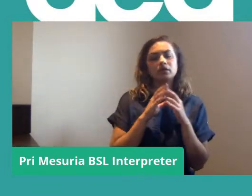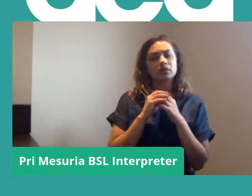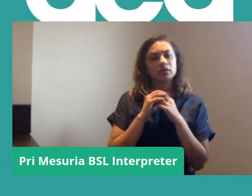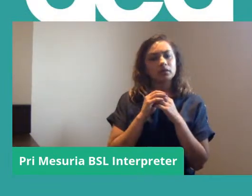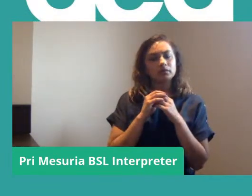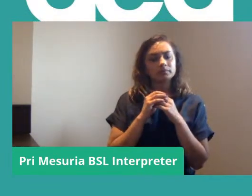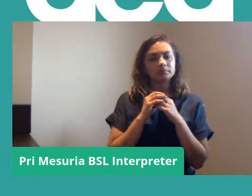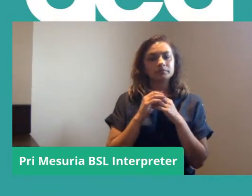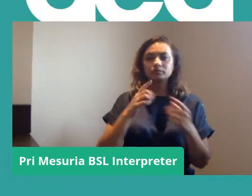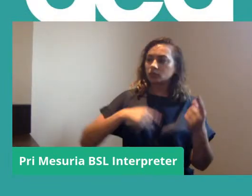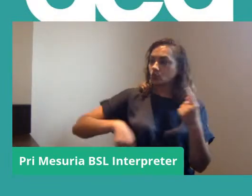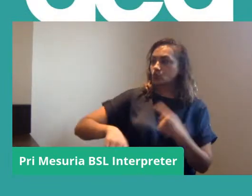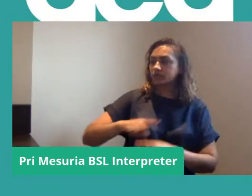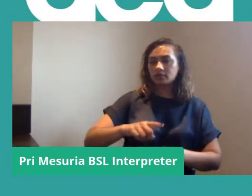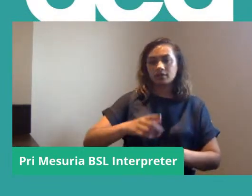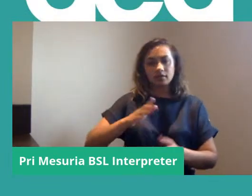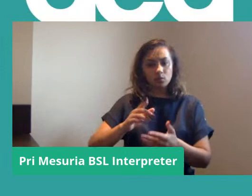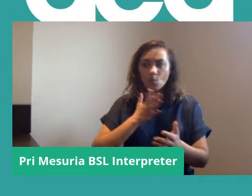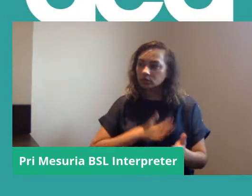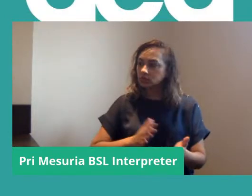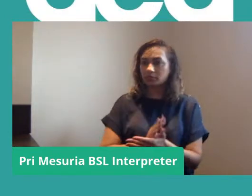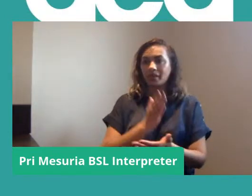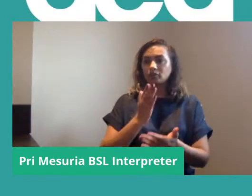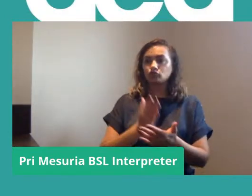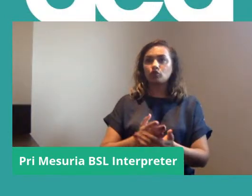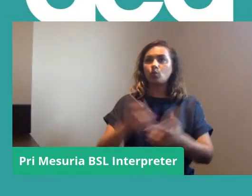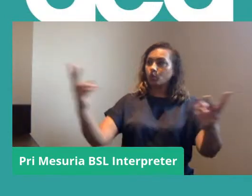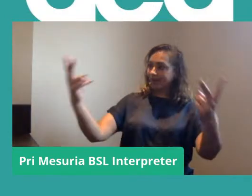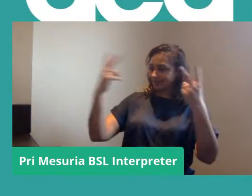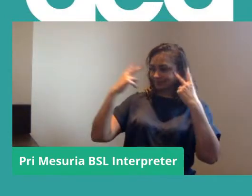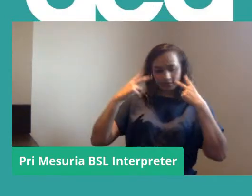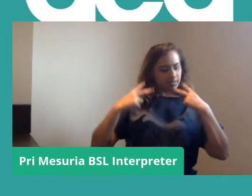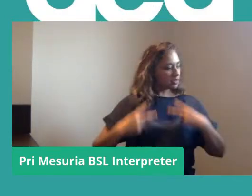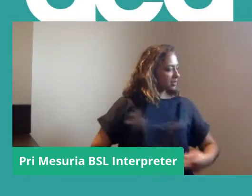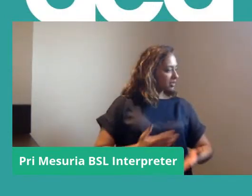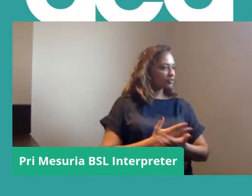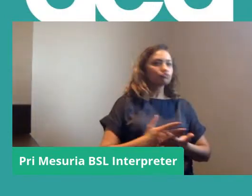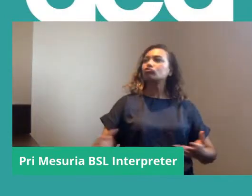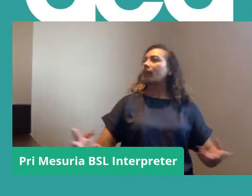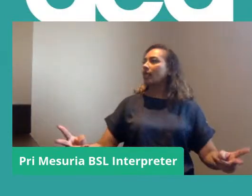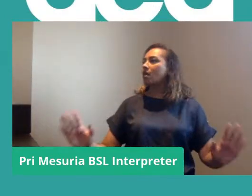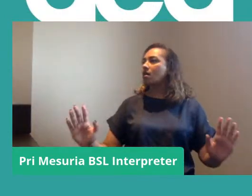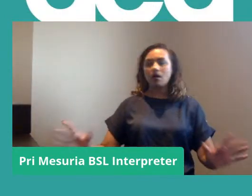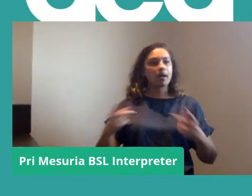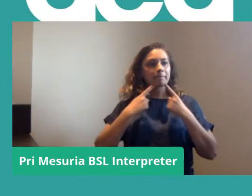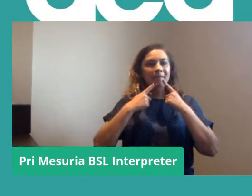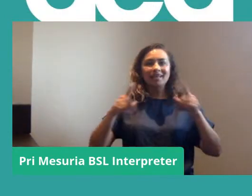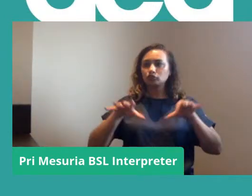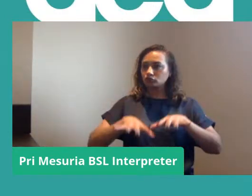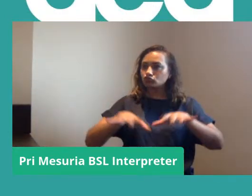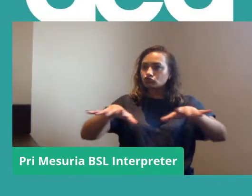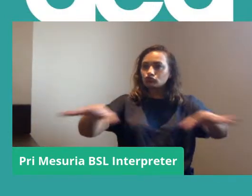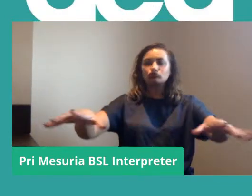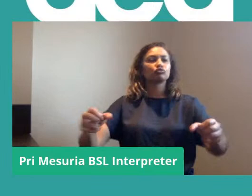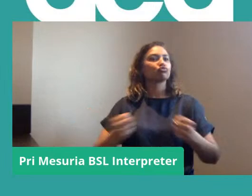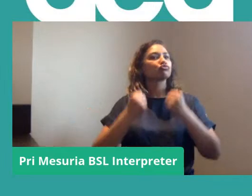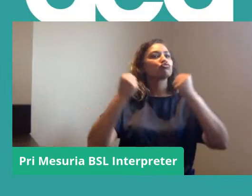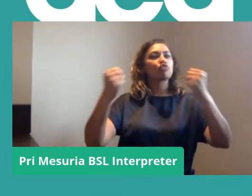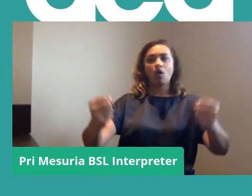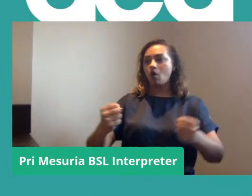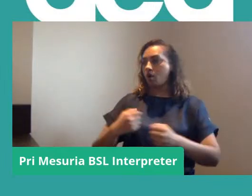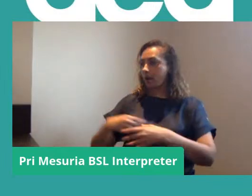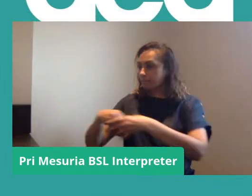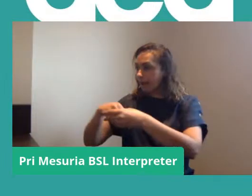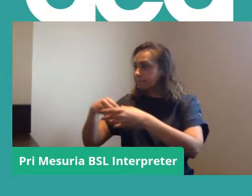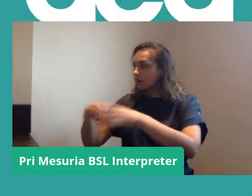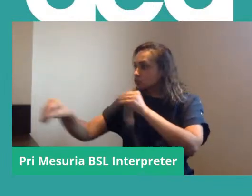we ensured that we were visible. We got our message across, not only to the members and between the members and got